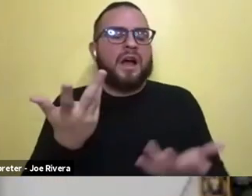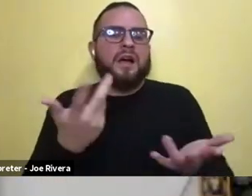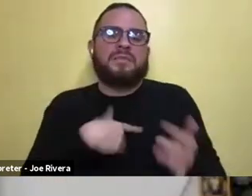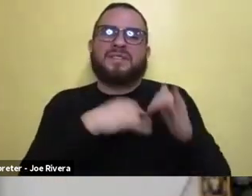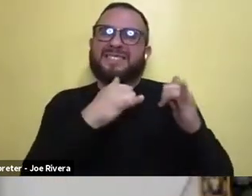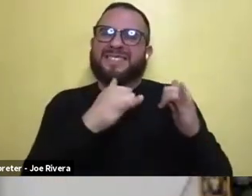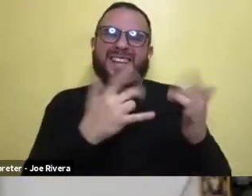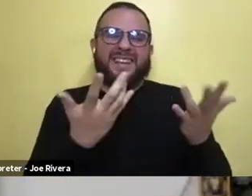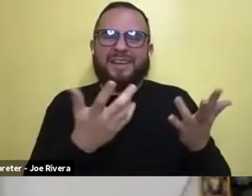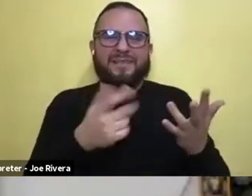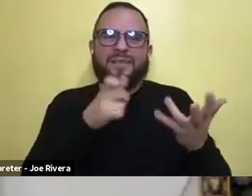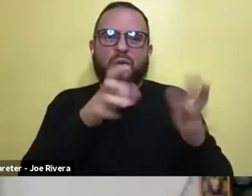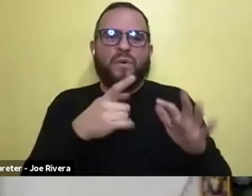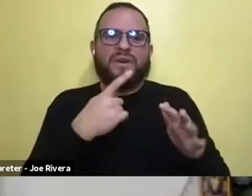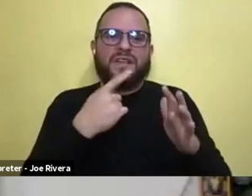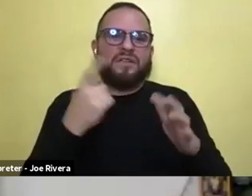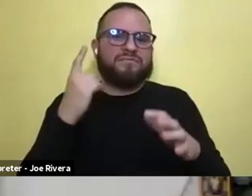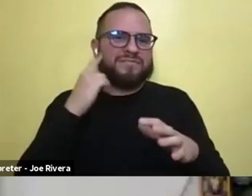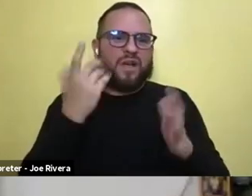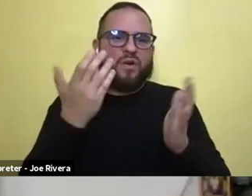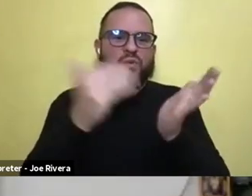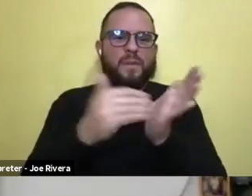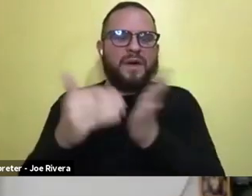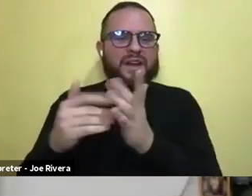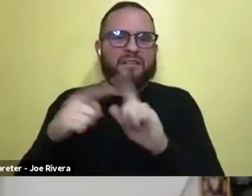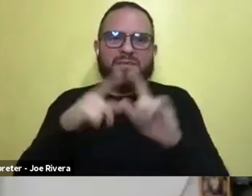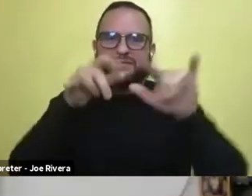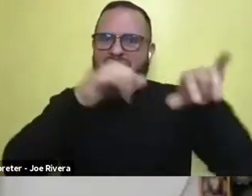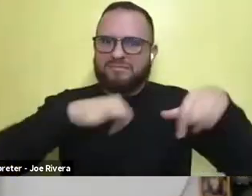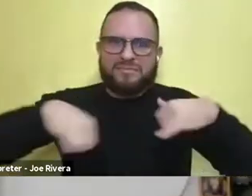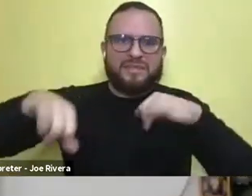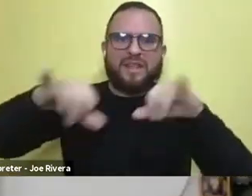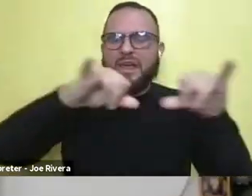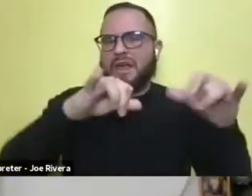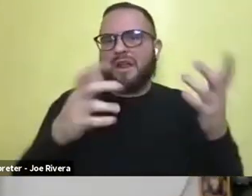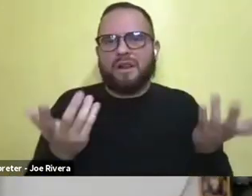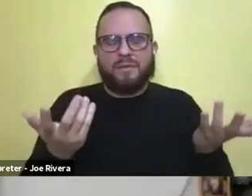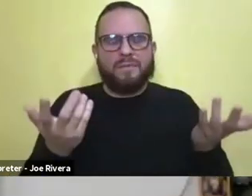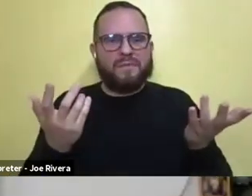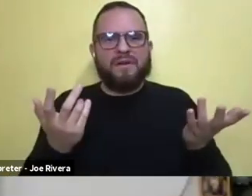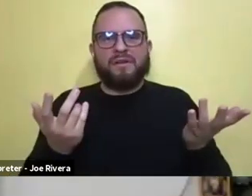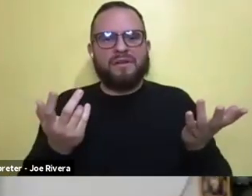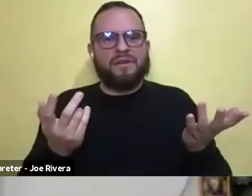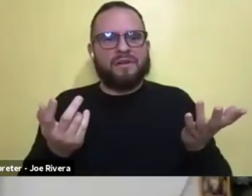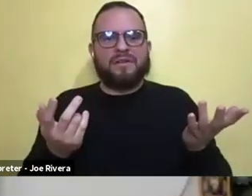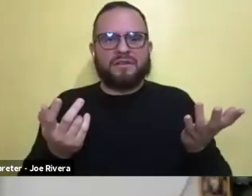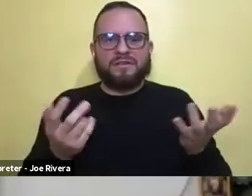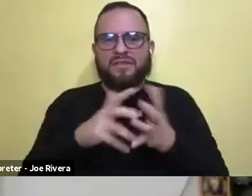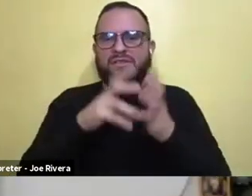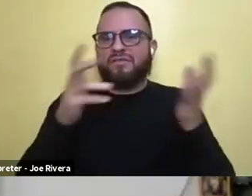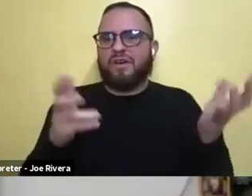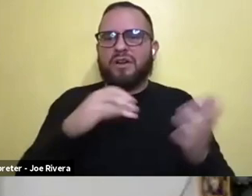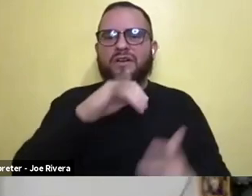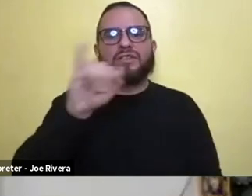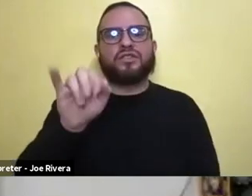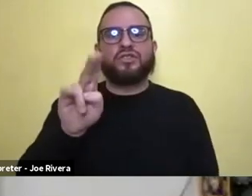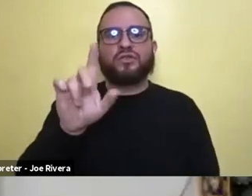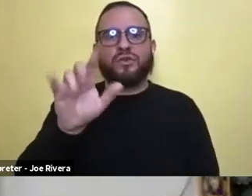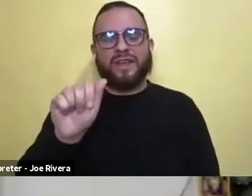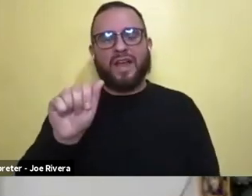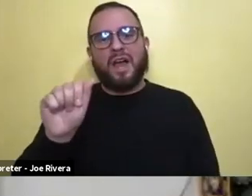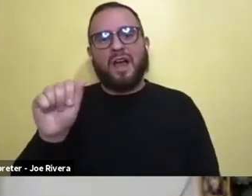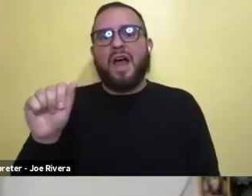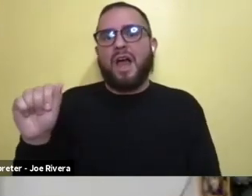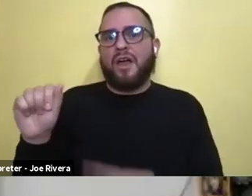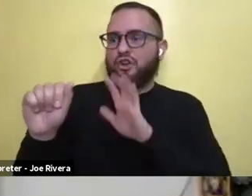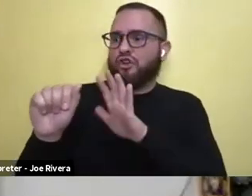kind of the same thing that we're talking about, um, you know, to a lot of Julia's experiences, I couldn't exactly relate,